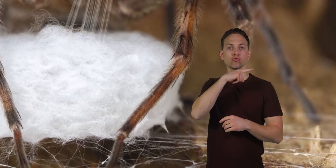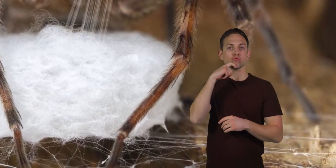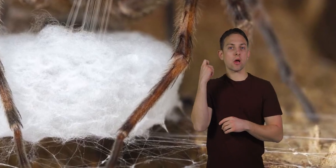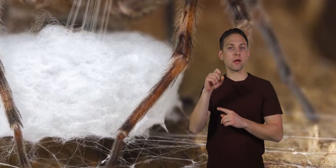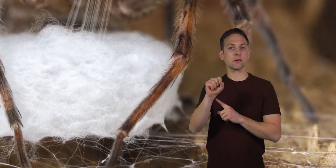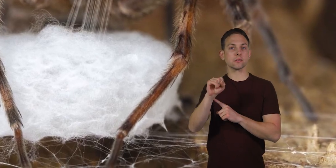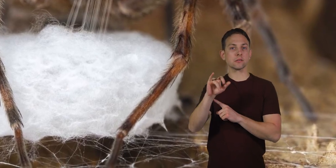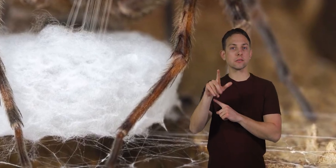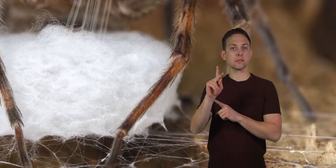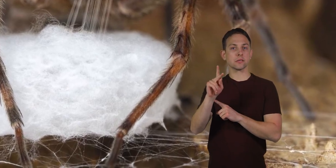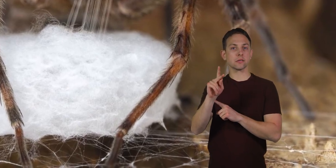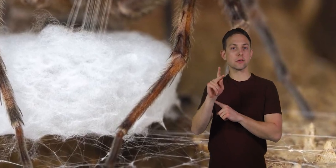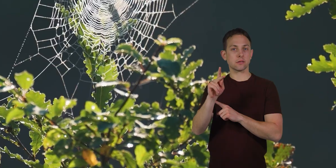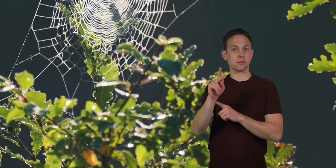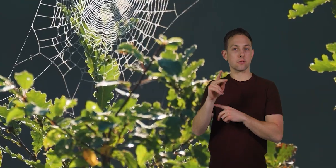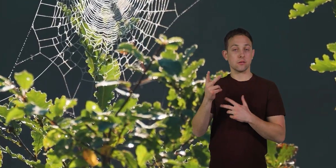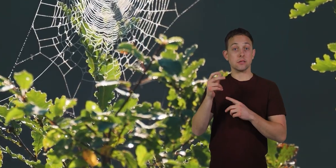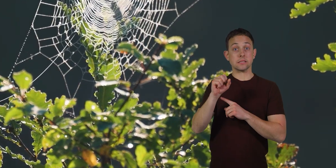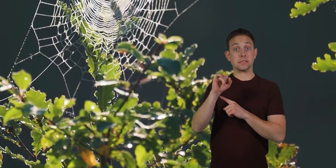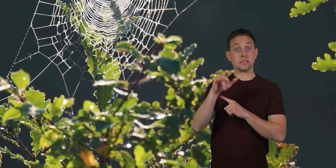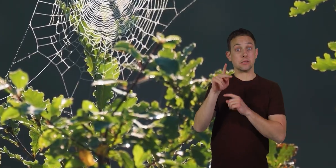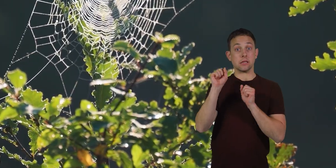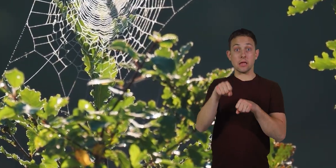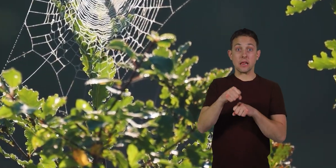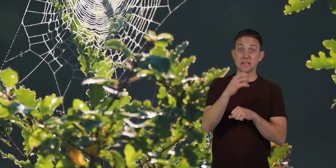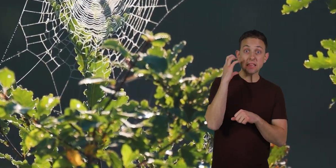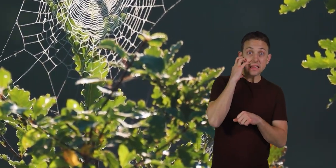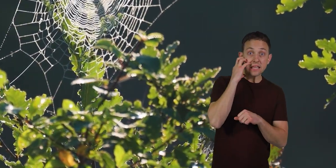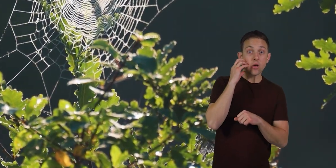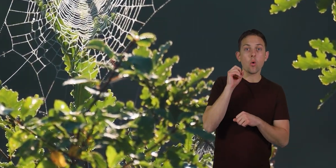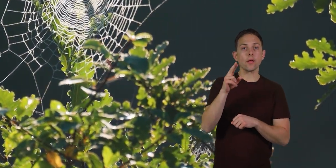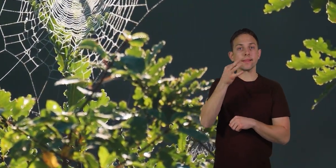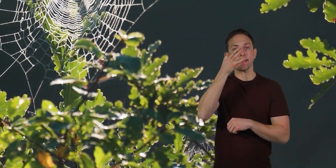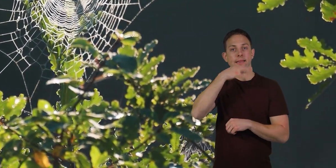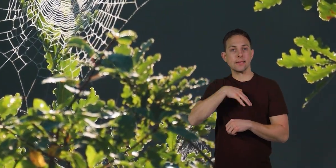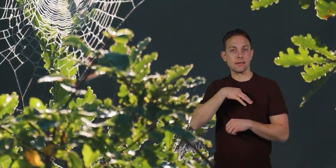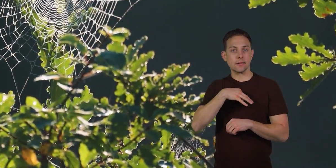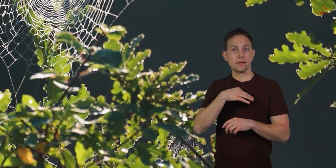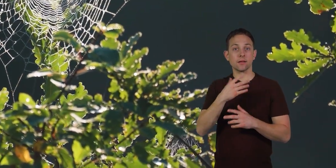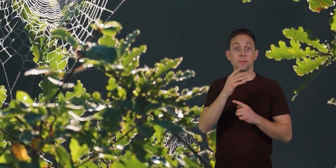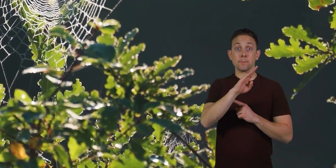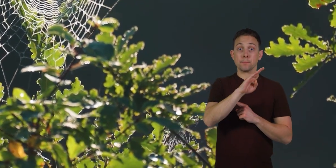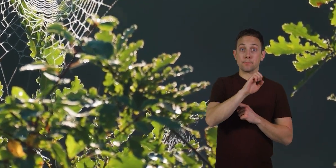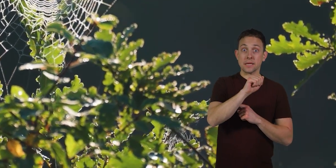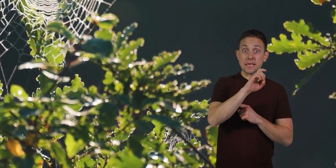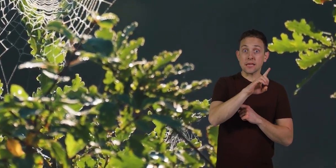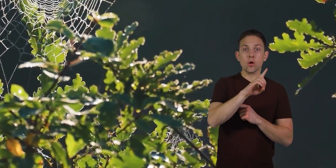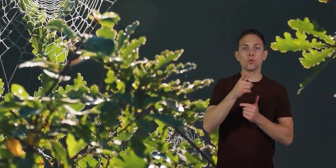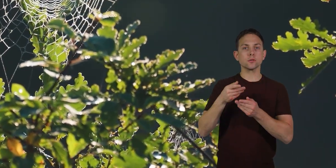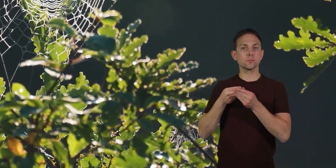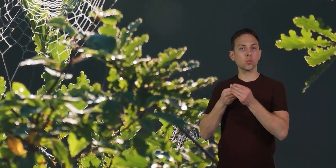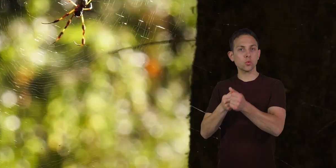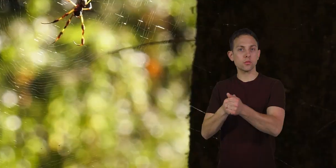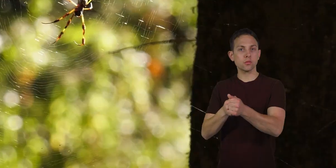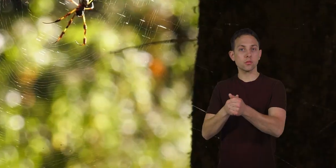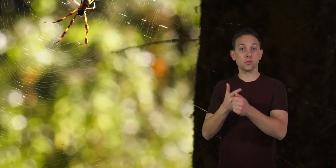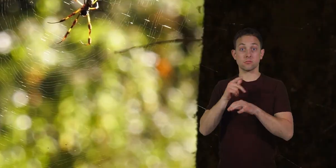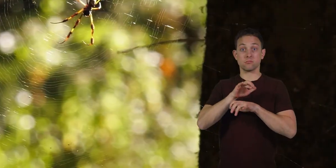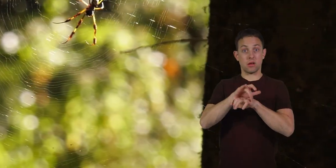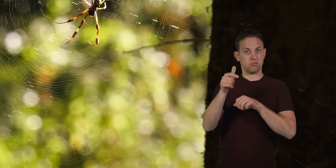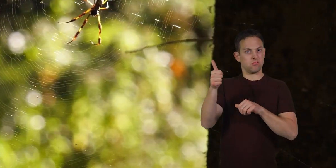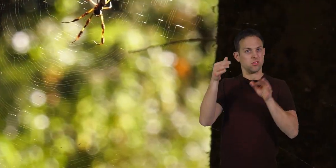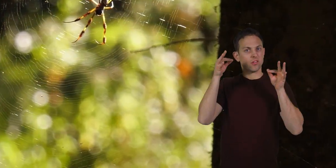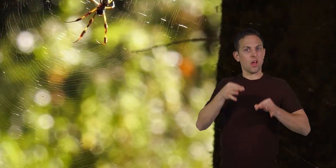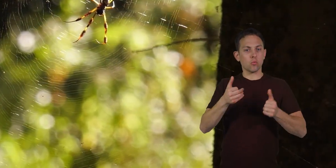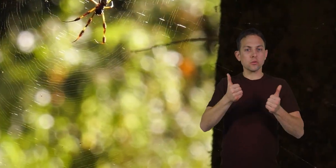or dry silk. And the silk can be thick or thin, beaded or smooth. Spiders